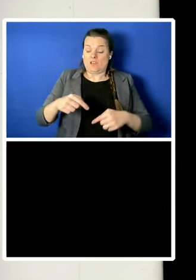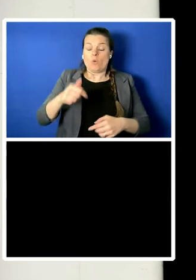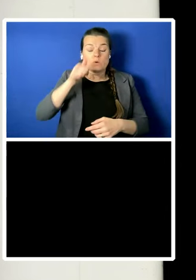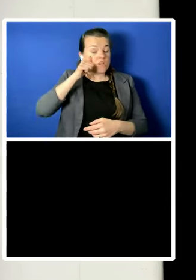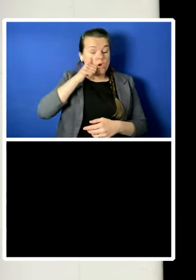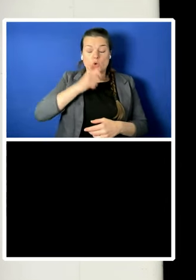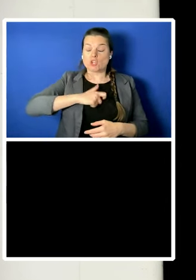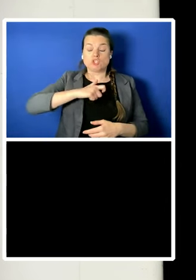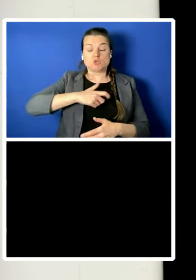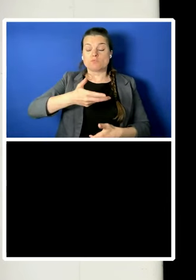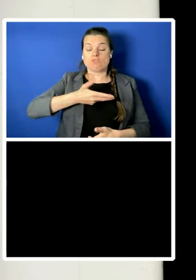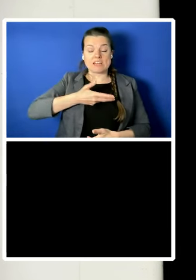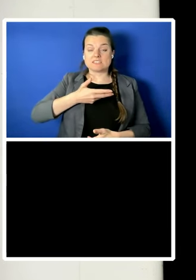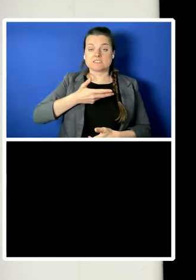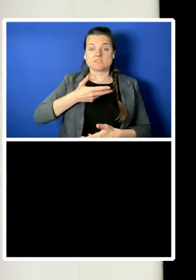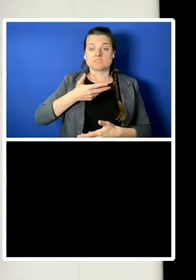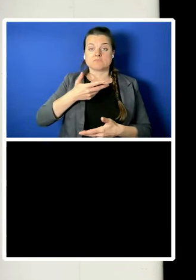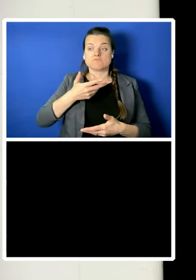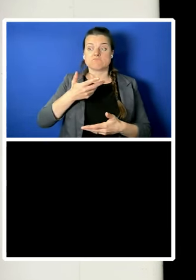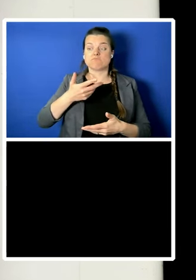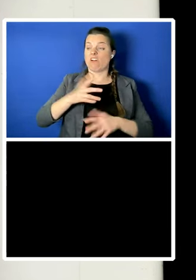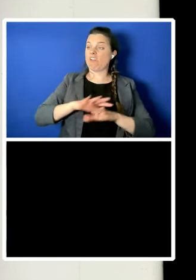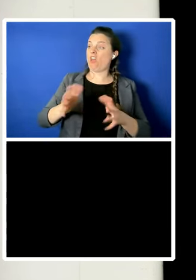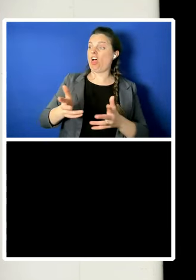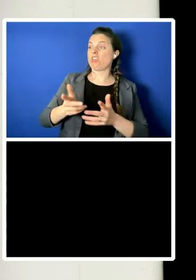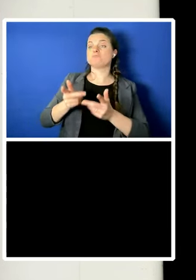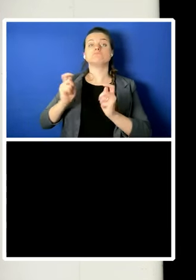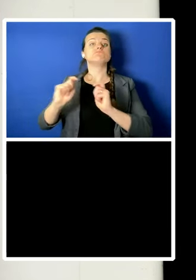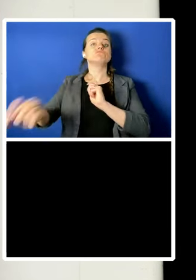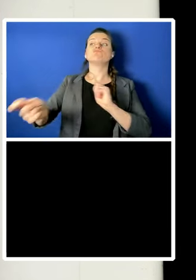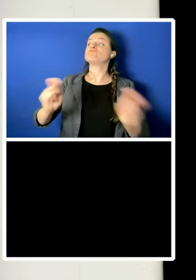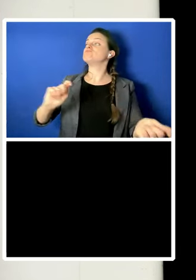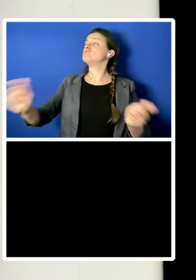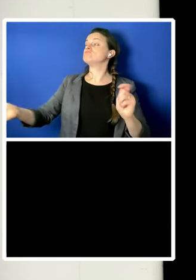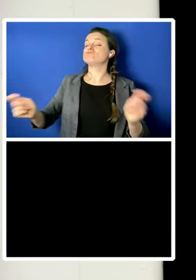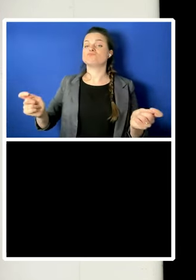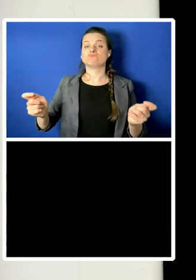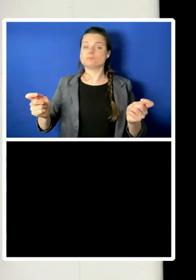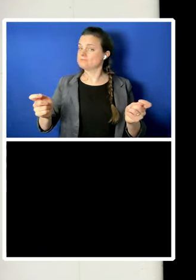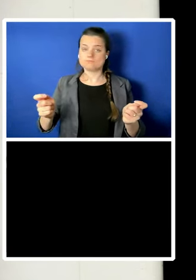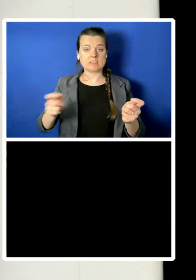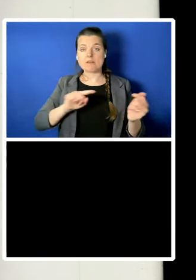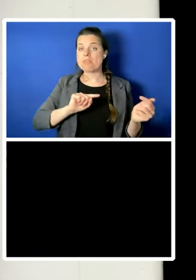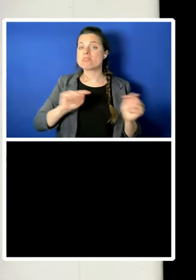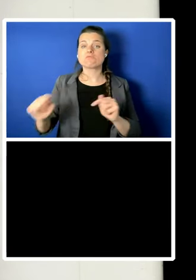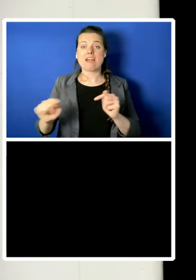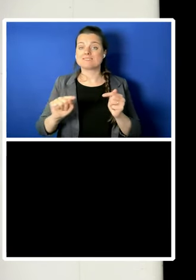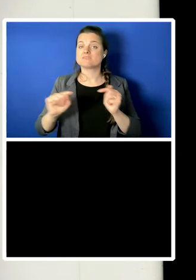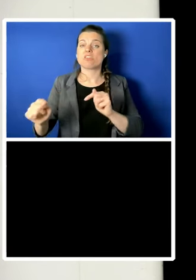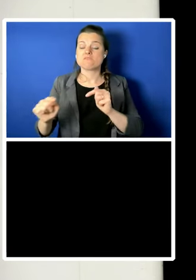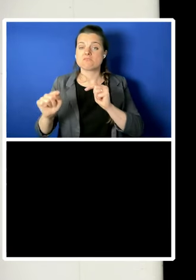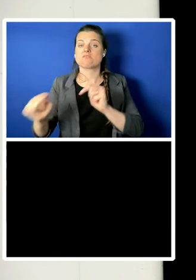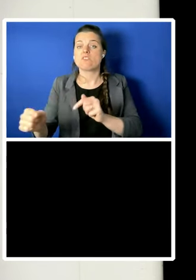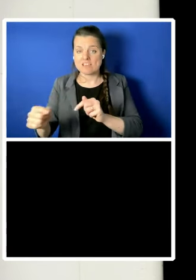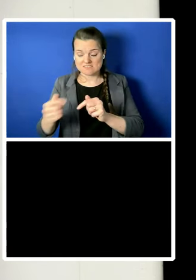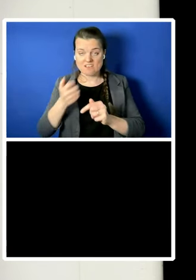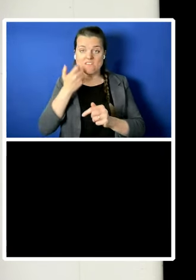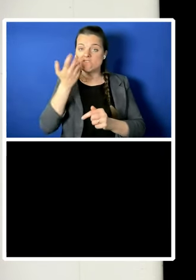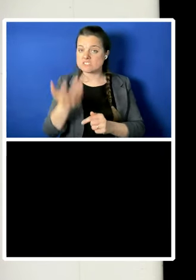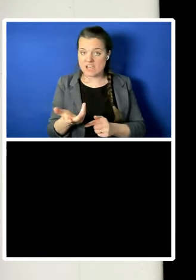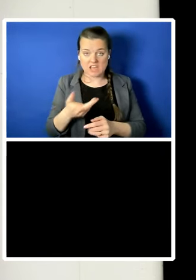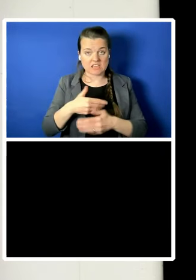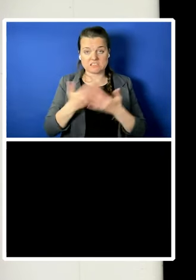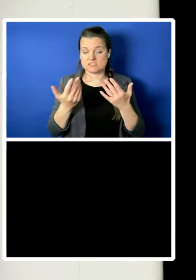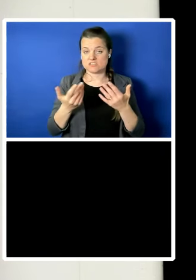are being prosecuted against every day, sometimes by Mr Sunak and sometimes